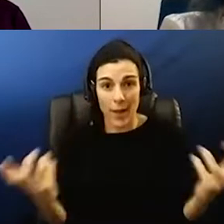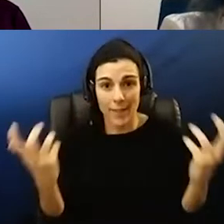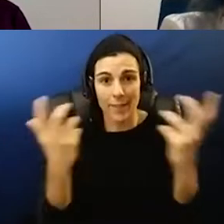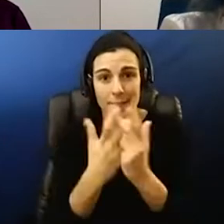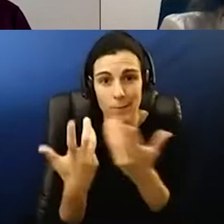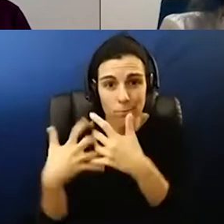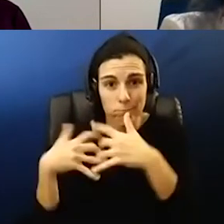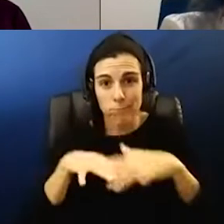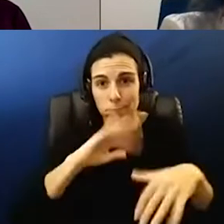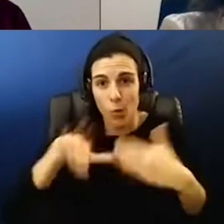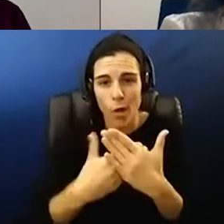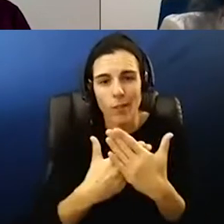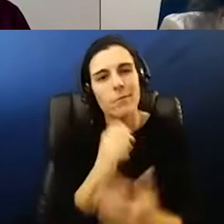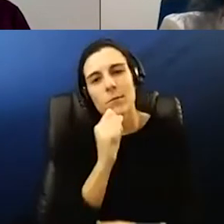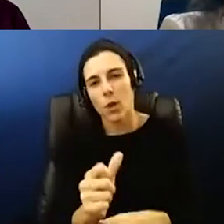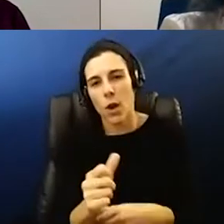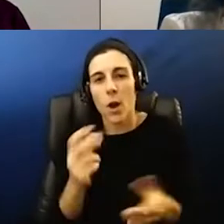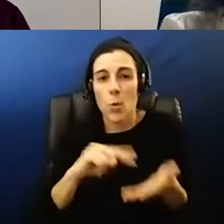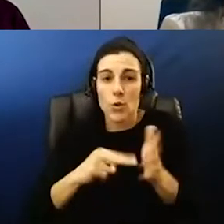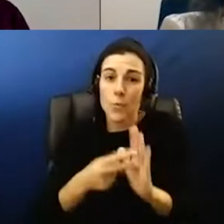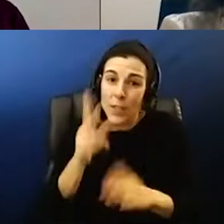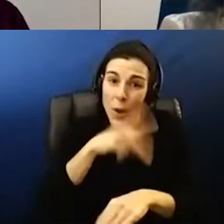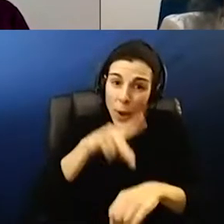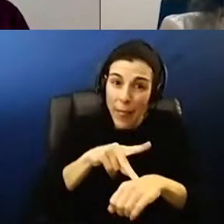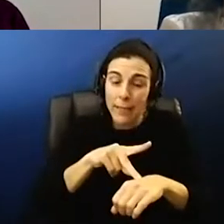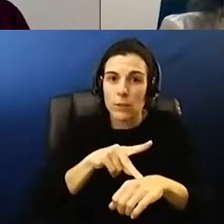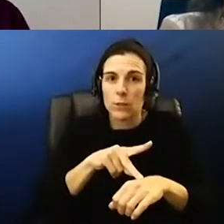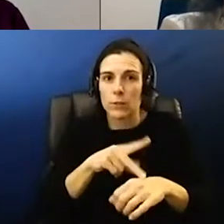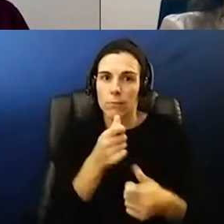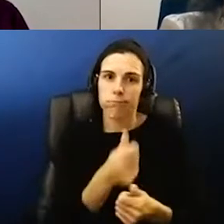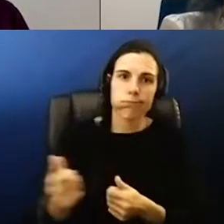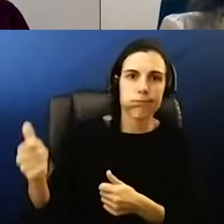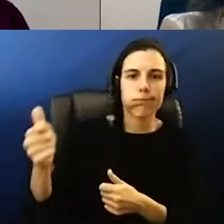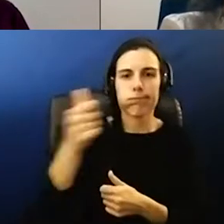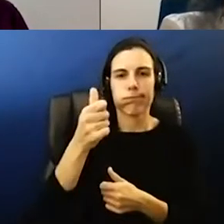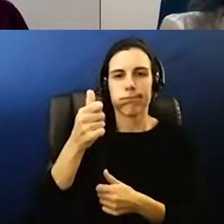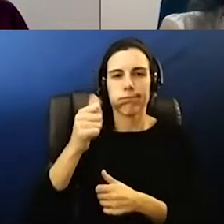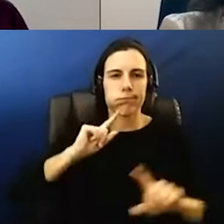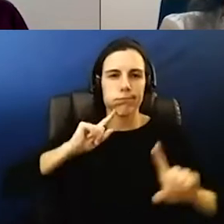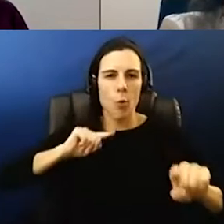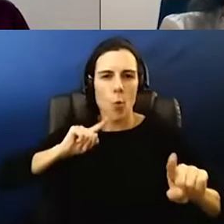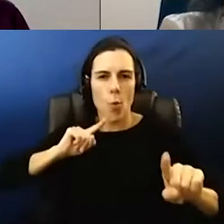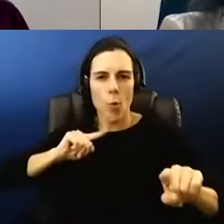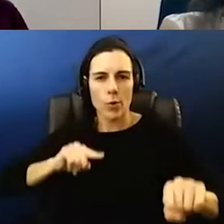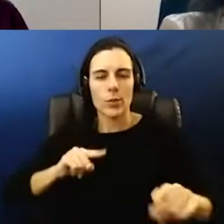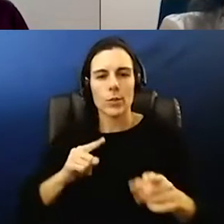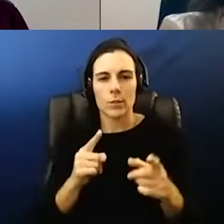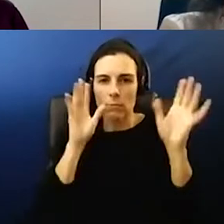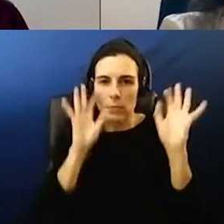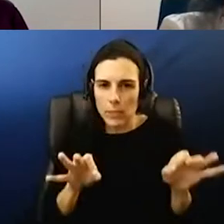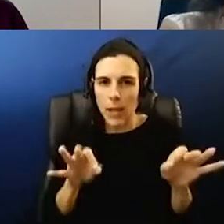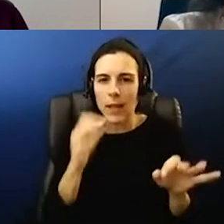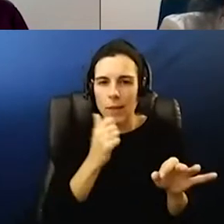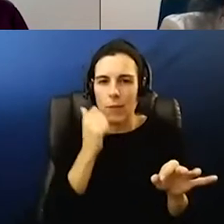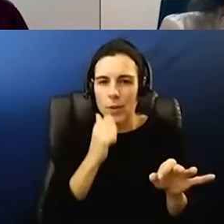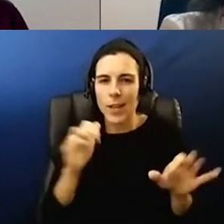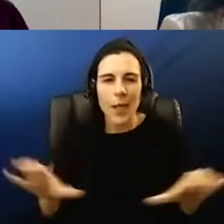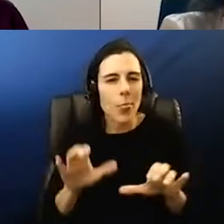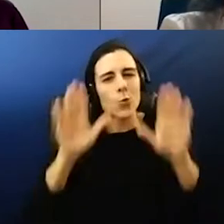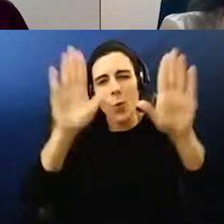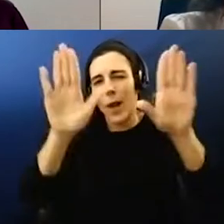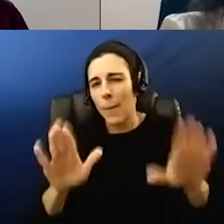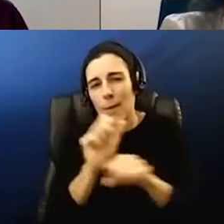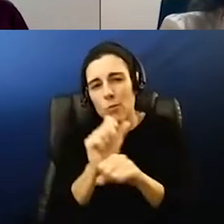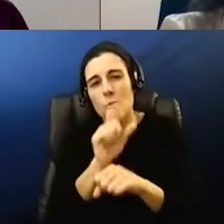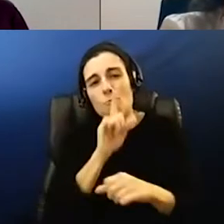and that means our principals are our generals in the field making decisions every day and doing an absolutely amazing job so we